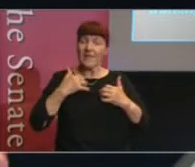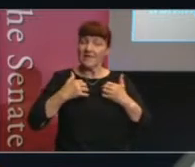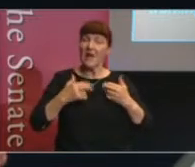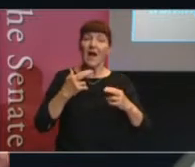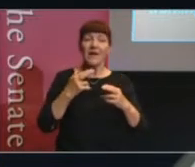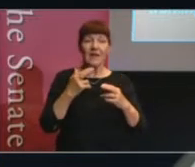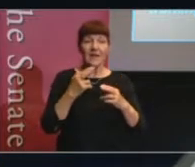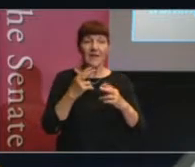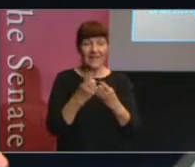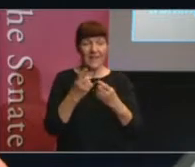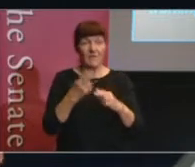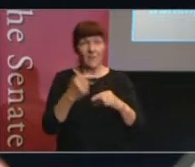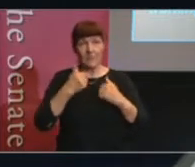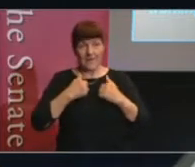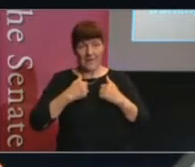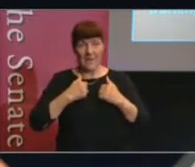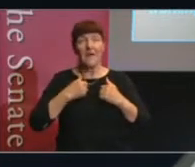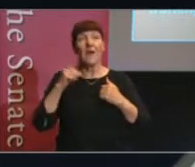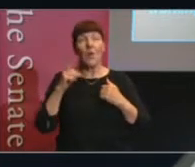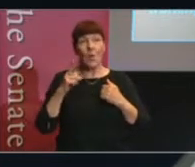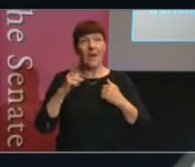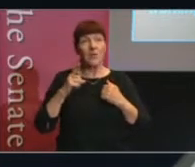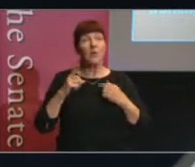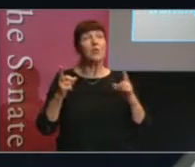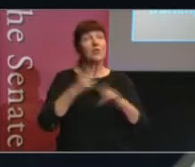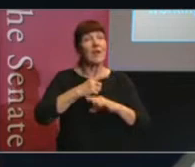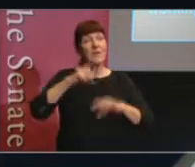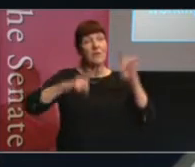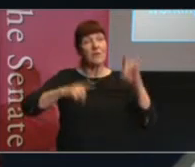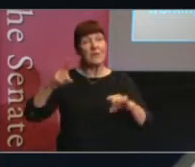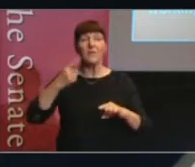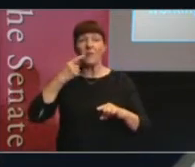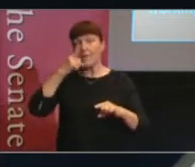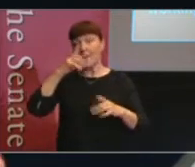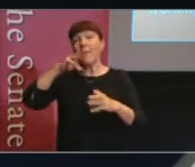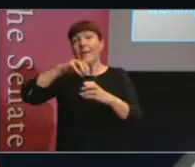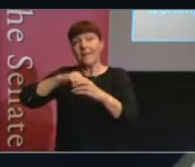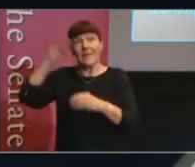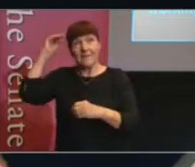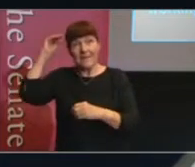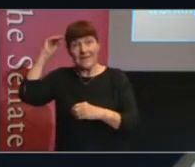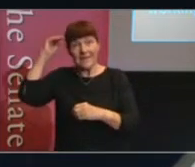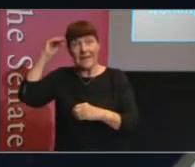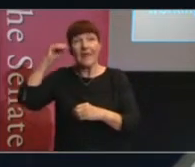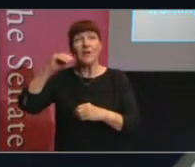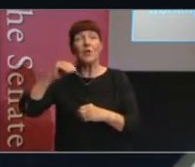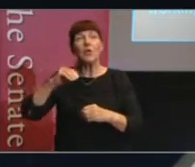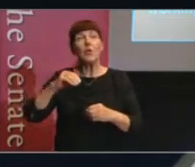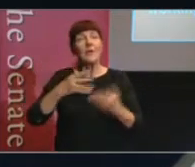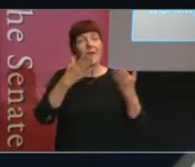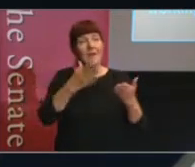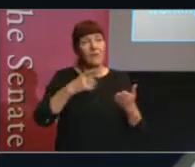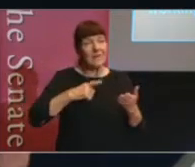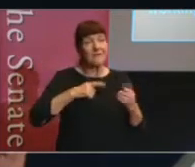when you change the diversity of the type of people who are involved in committees, you give a reason for different MPs to be involved,